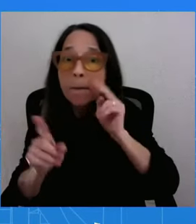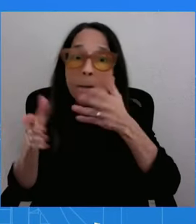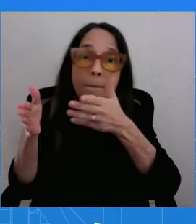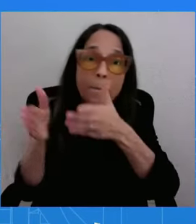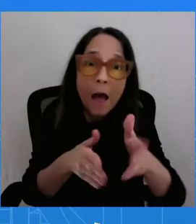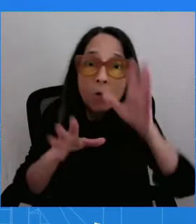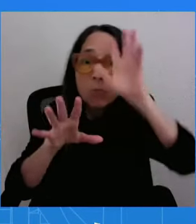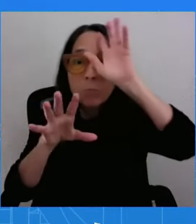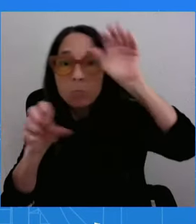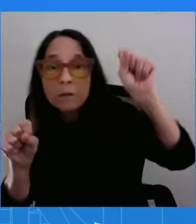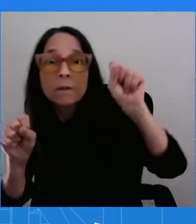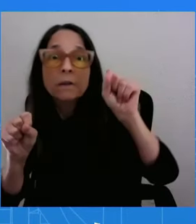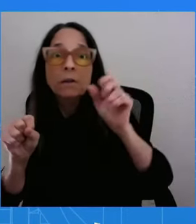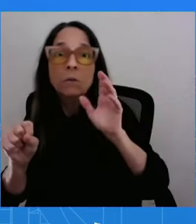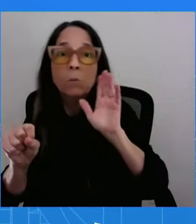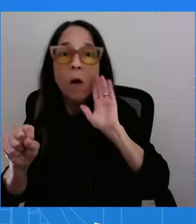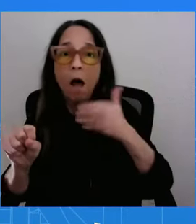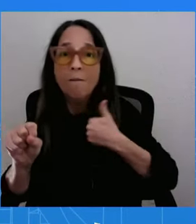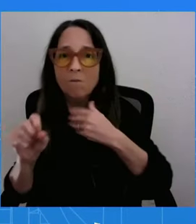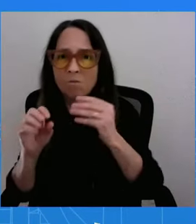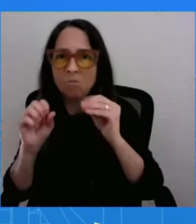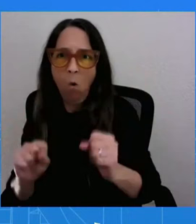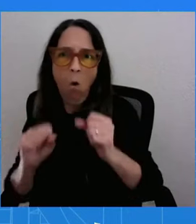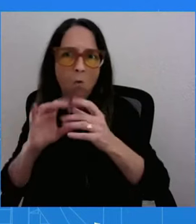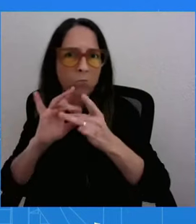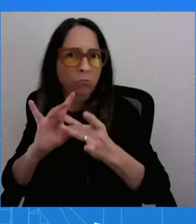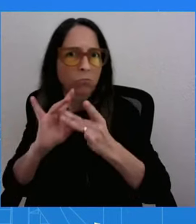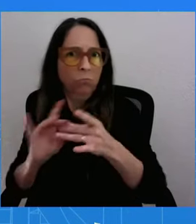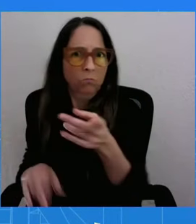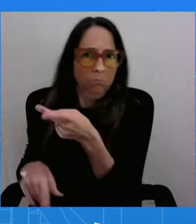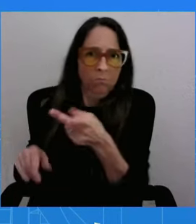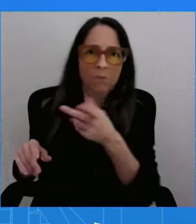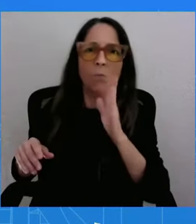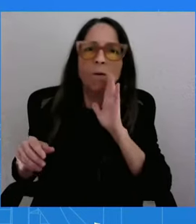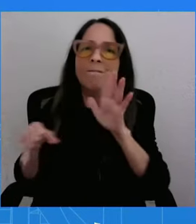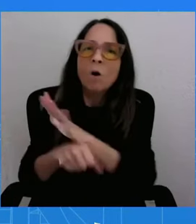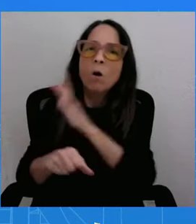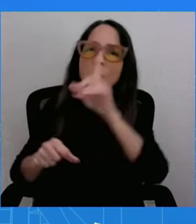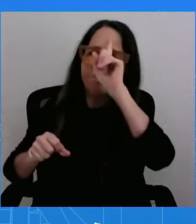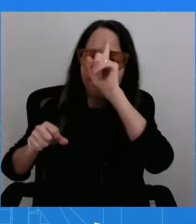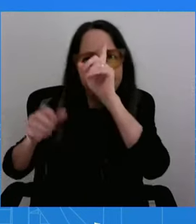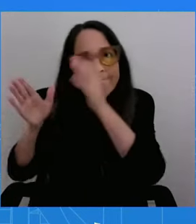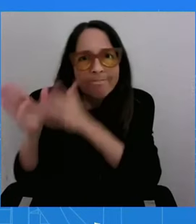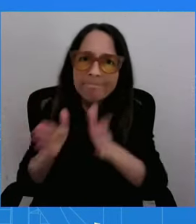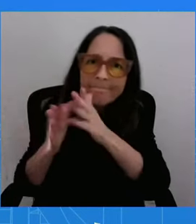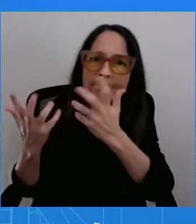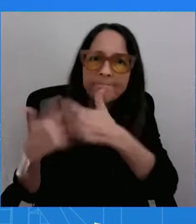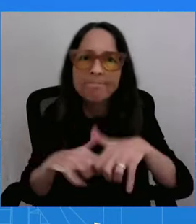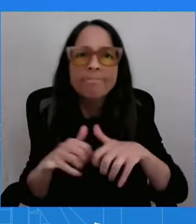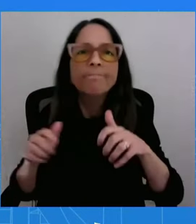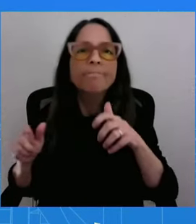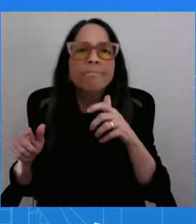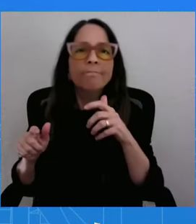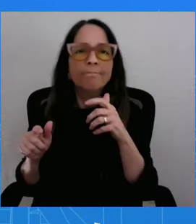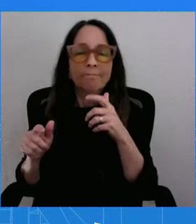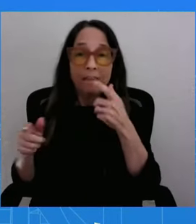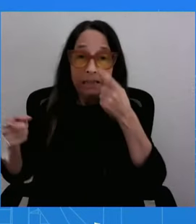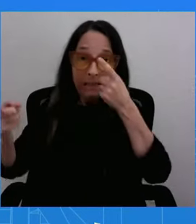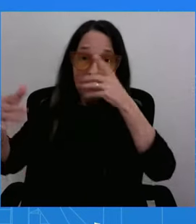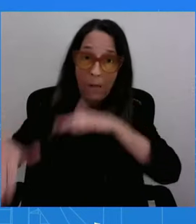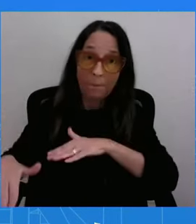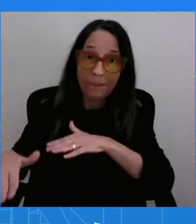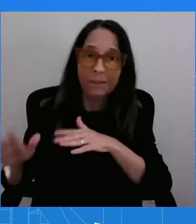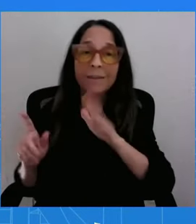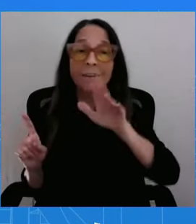values the relationship with the United States, but they're also a neighbor of China. They live in the neighborhood. And, of course, every nation, every nation's leader there has to